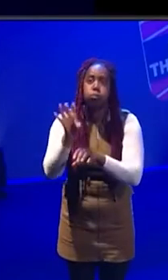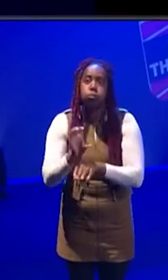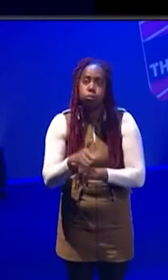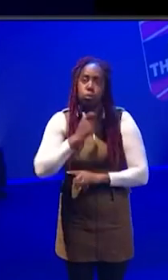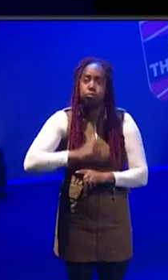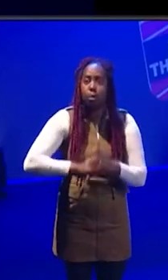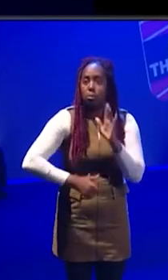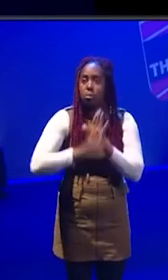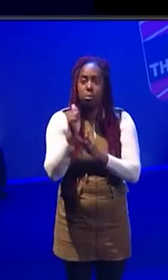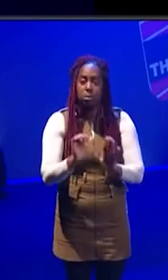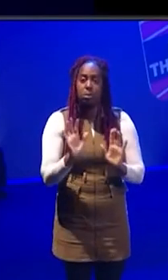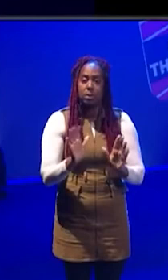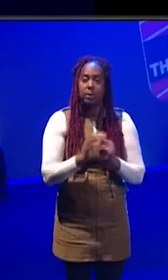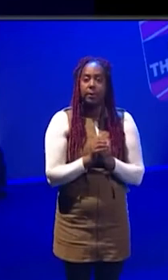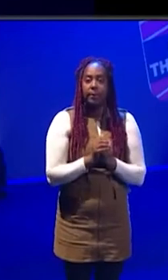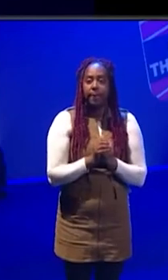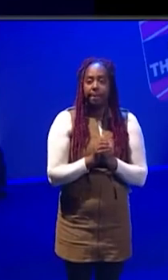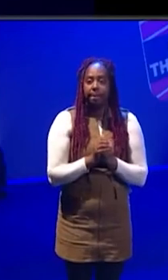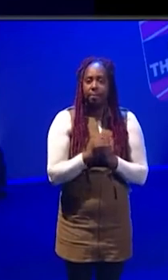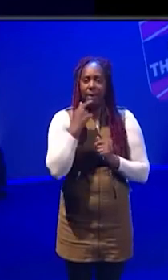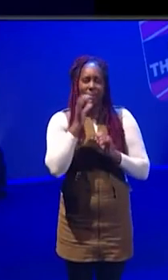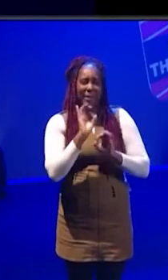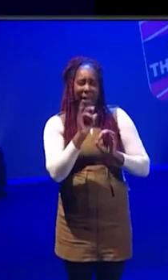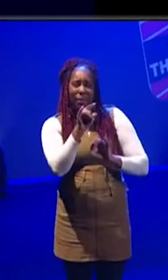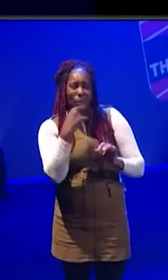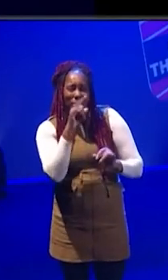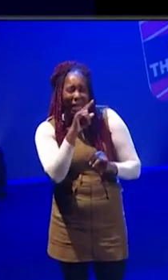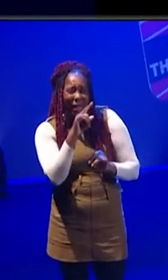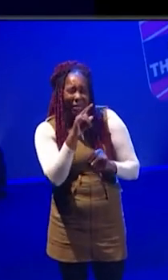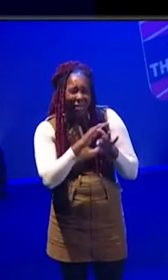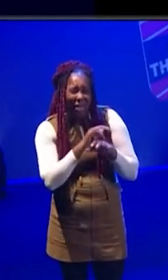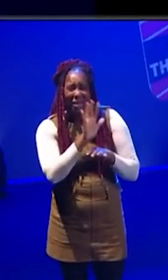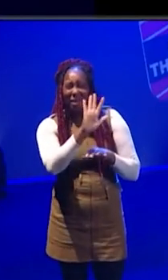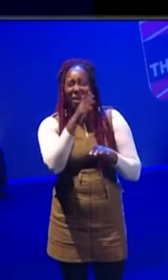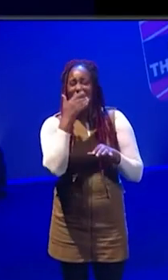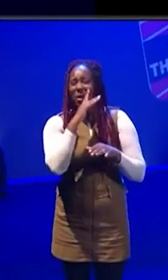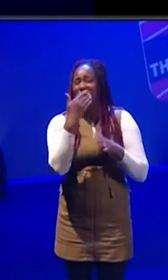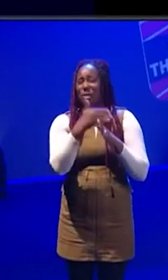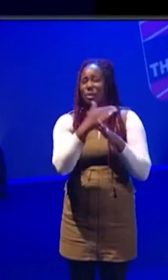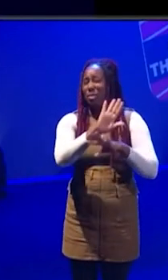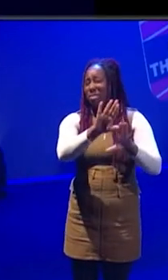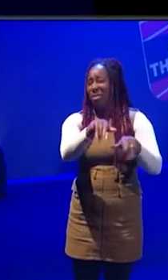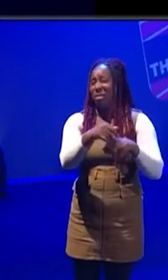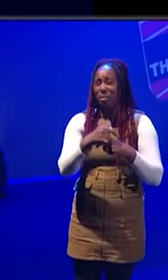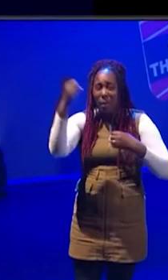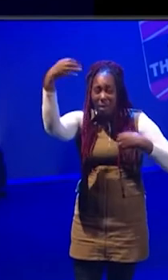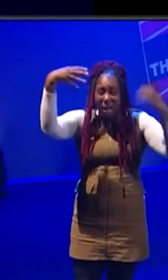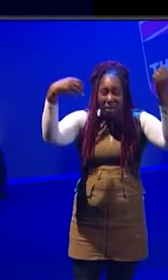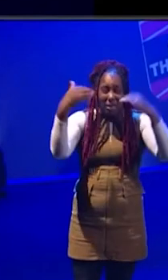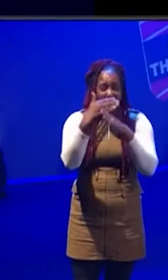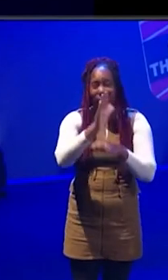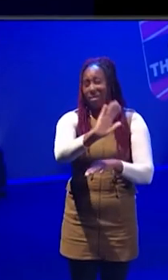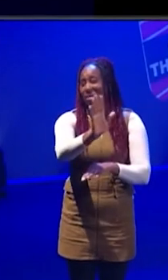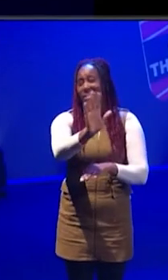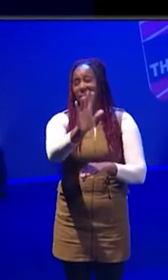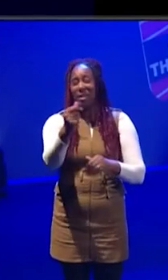skills. And yet, there was no recognition and support for the engine room, which is